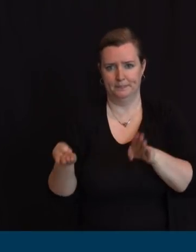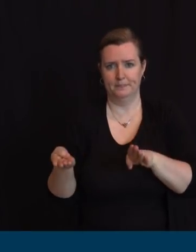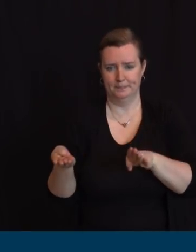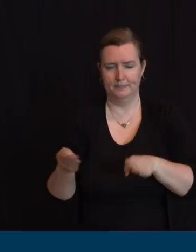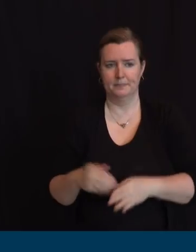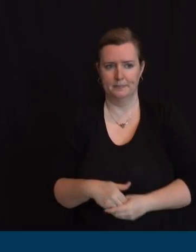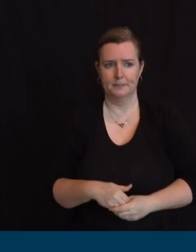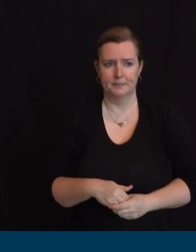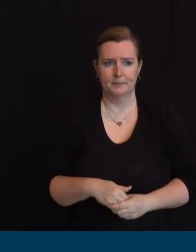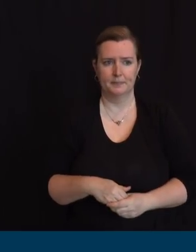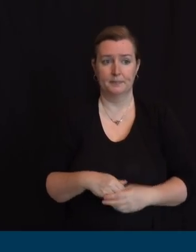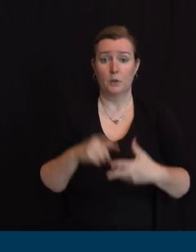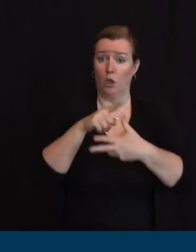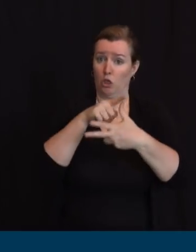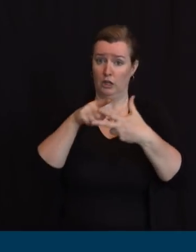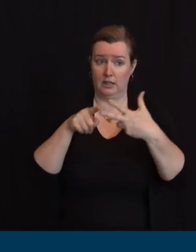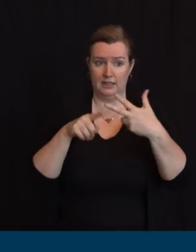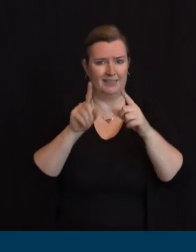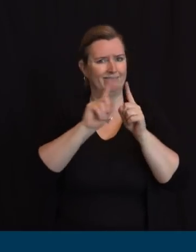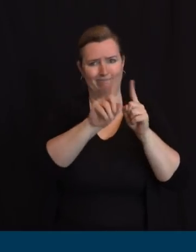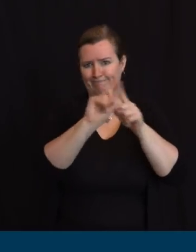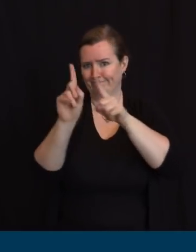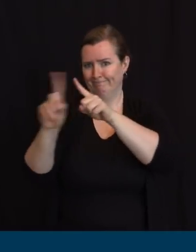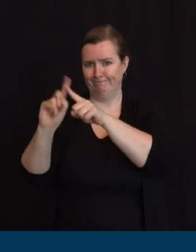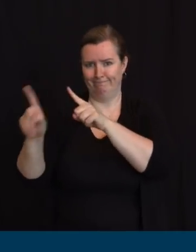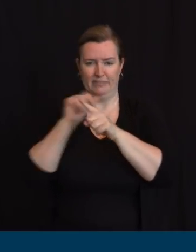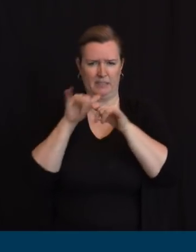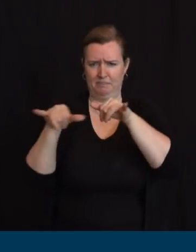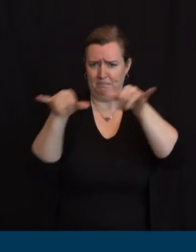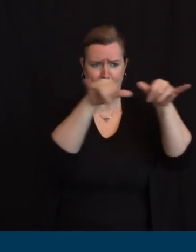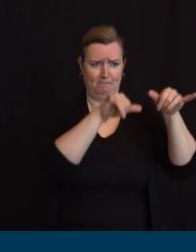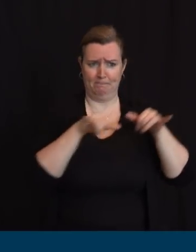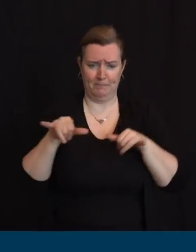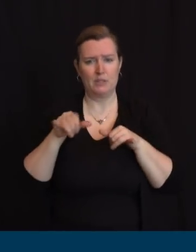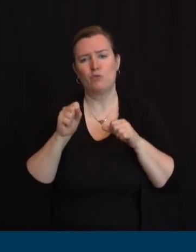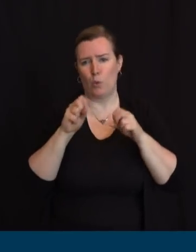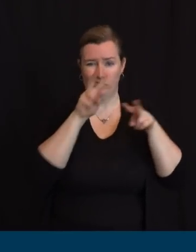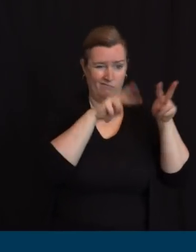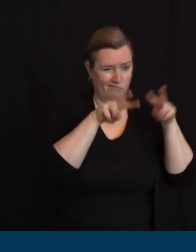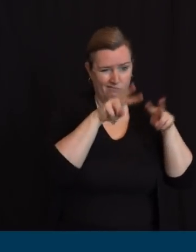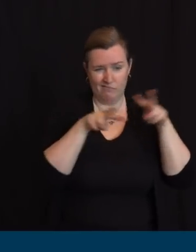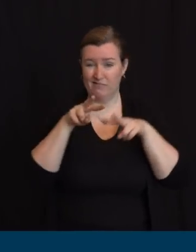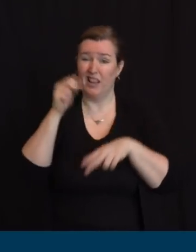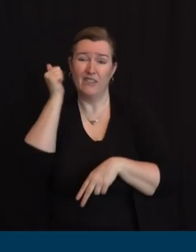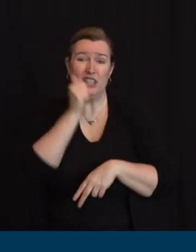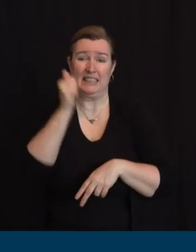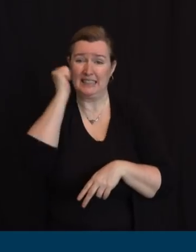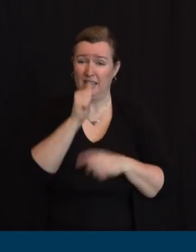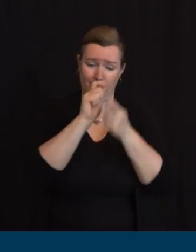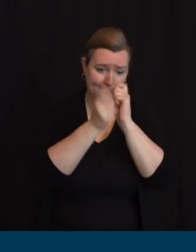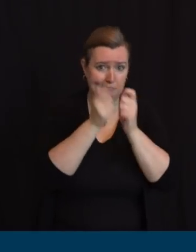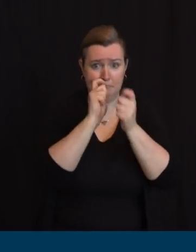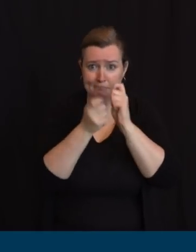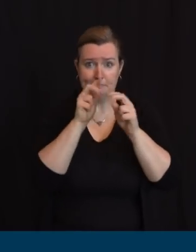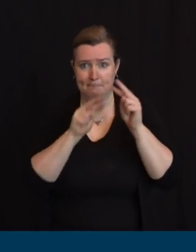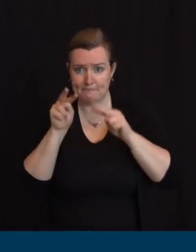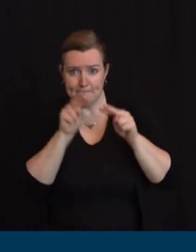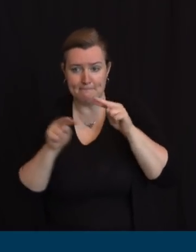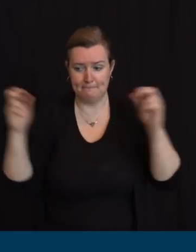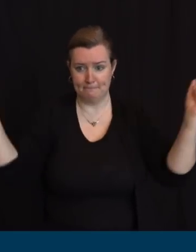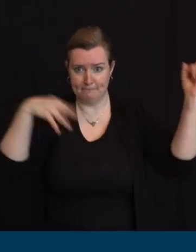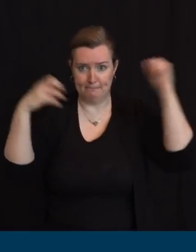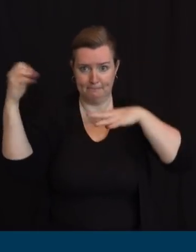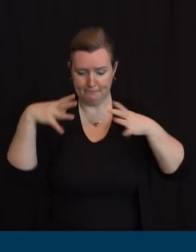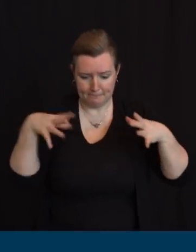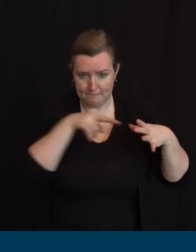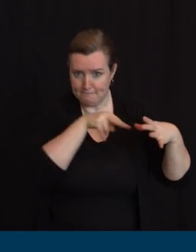change every single day um in terms of the movement of supplies we have a central uh we have